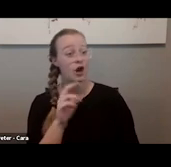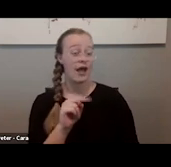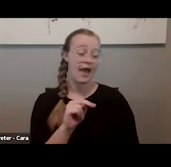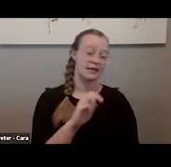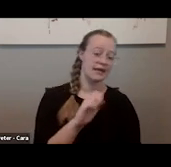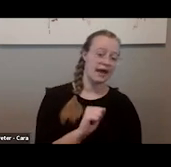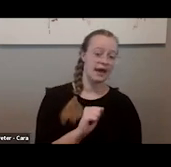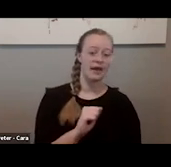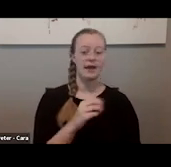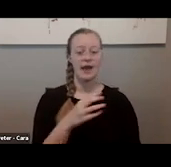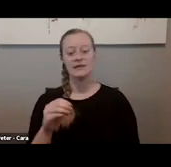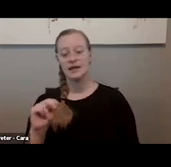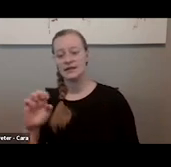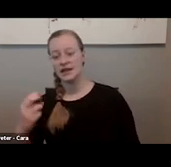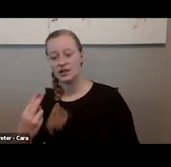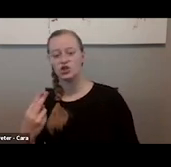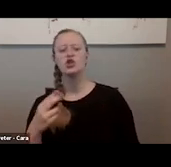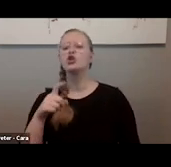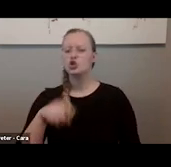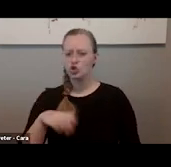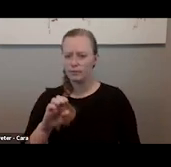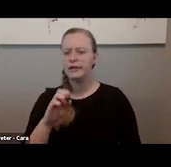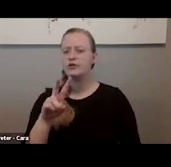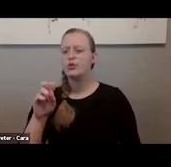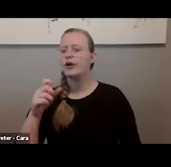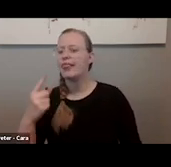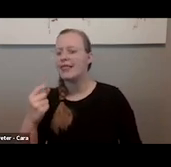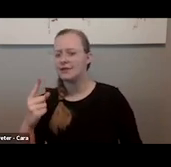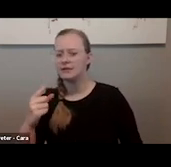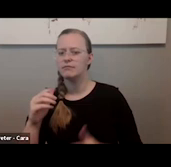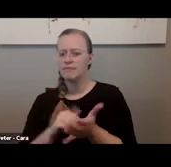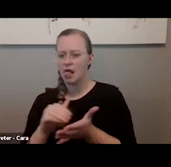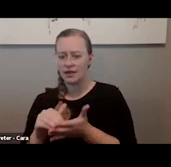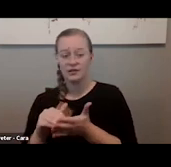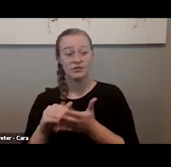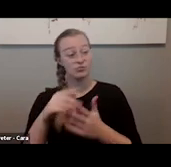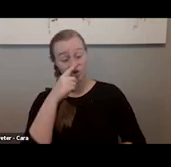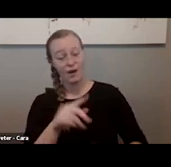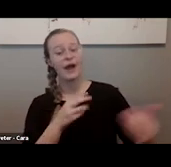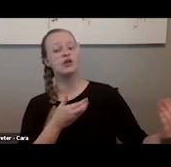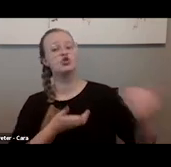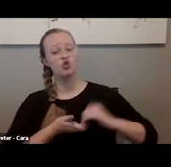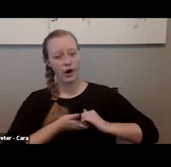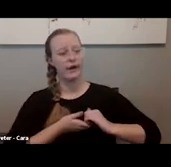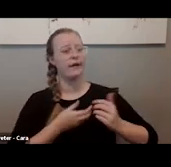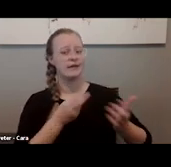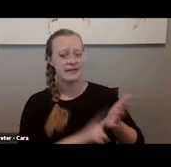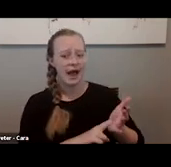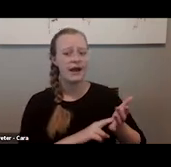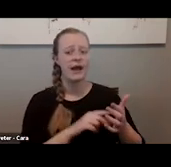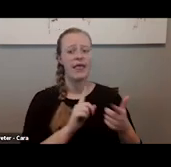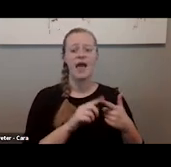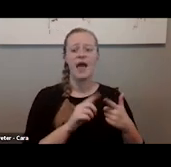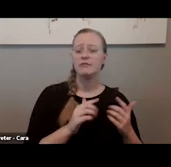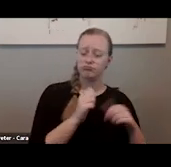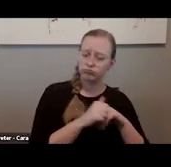$211 million. Will you join me in this letter in signing on to send it to the appropriate subcommittee, in this